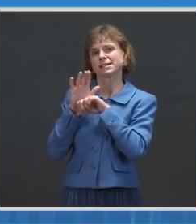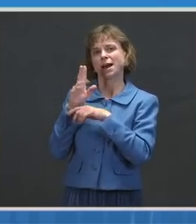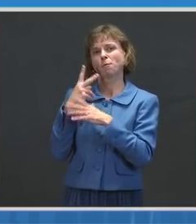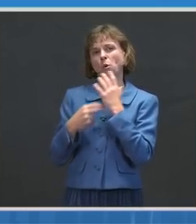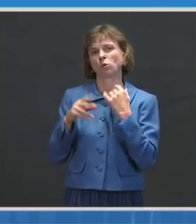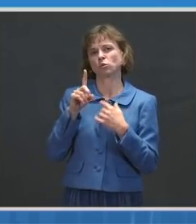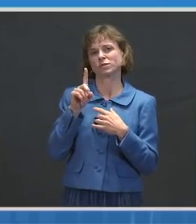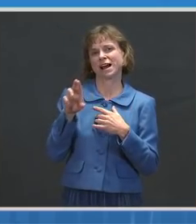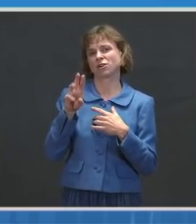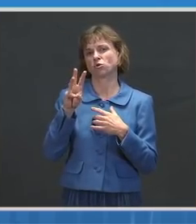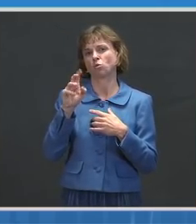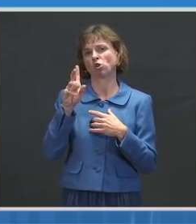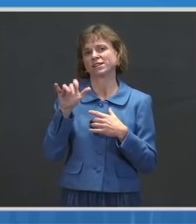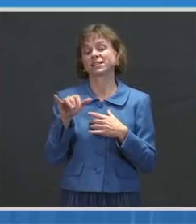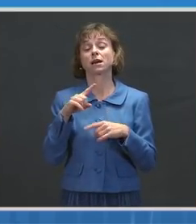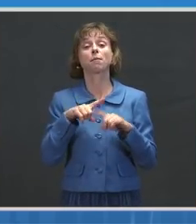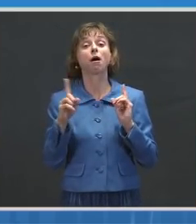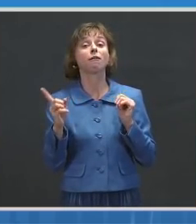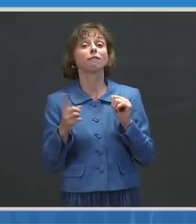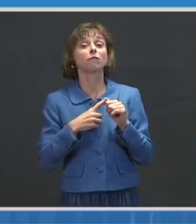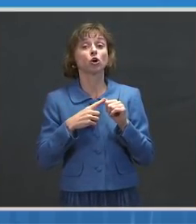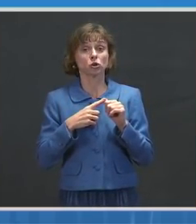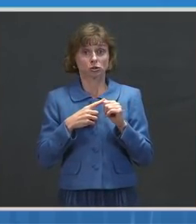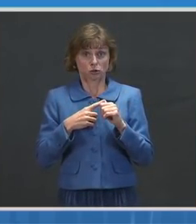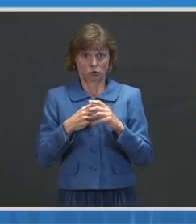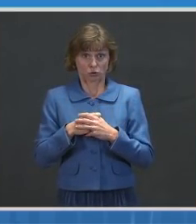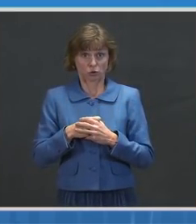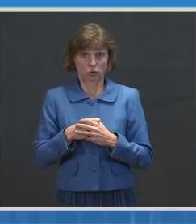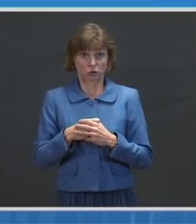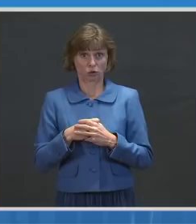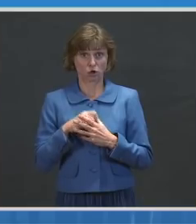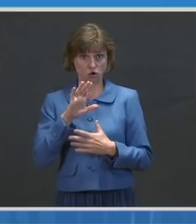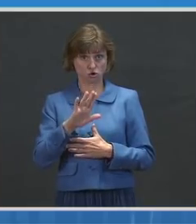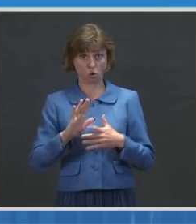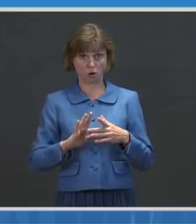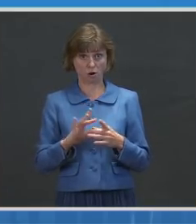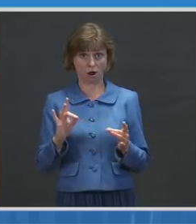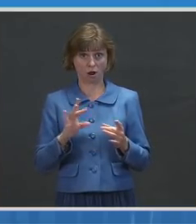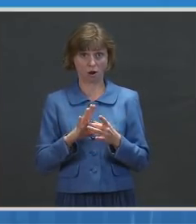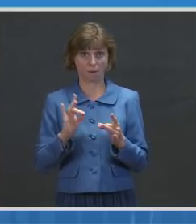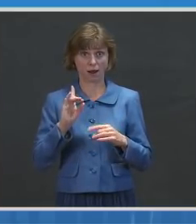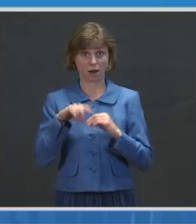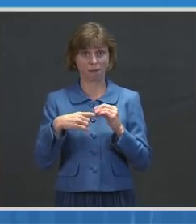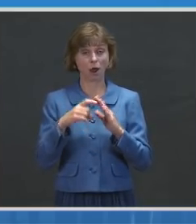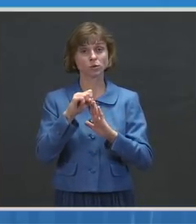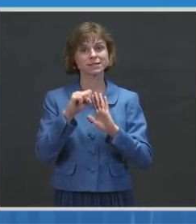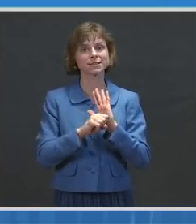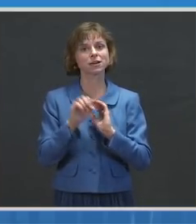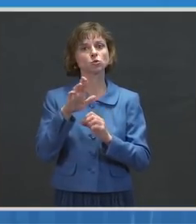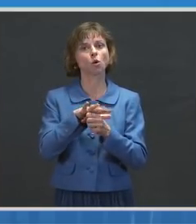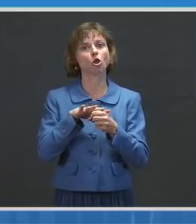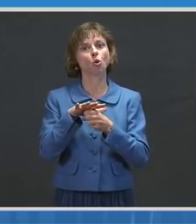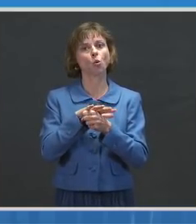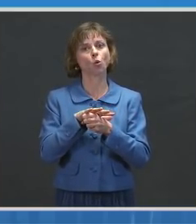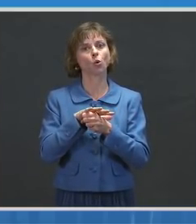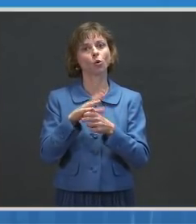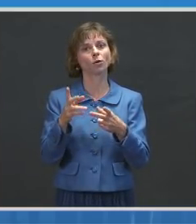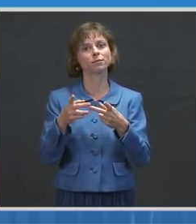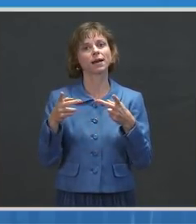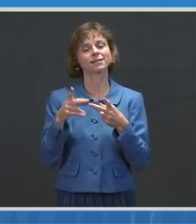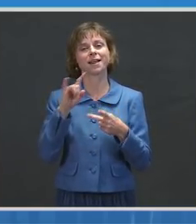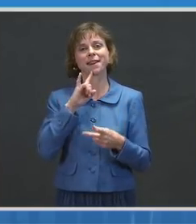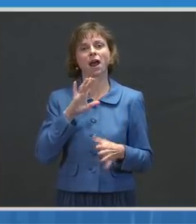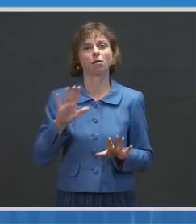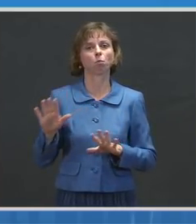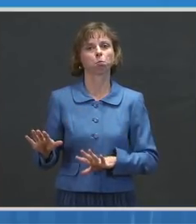the — first one is your comment on states or local jurisdictions that may be relaxing